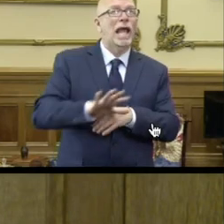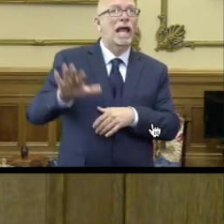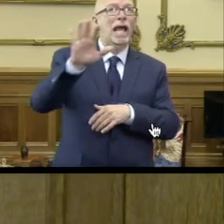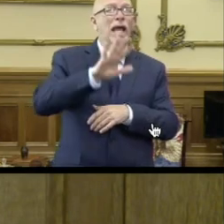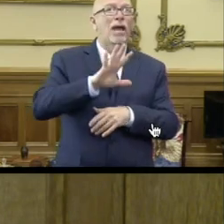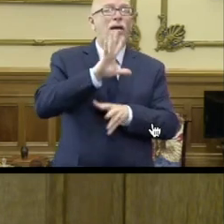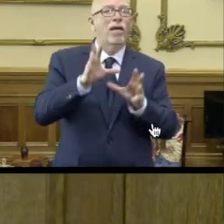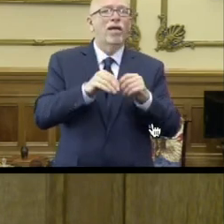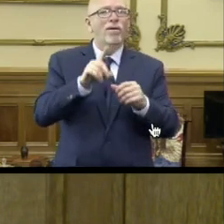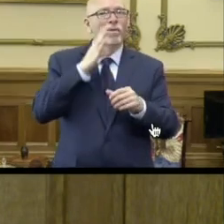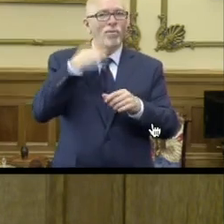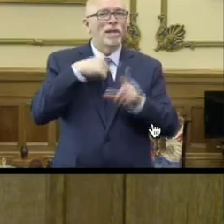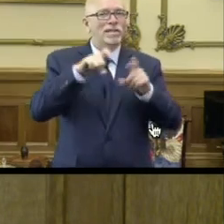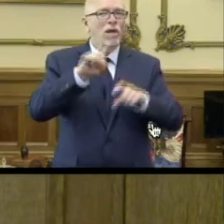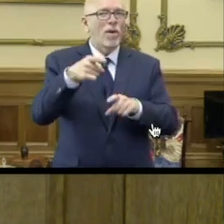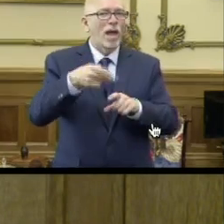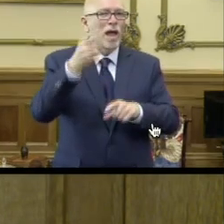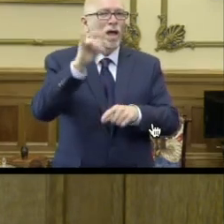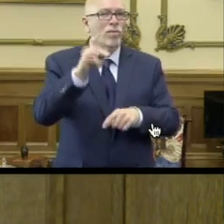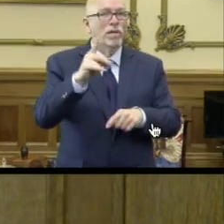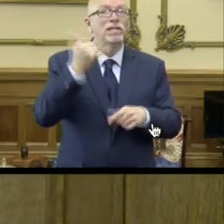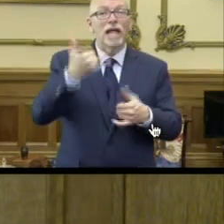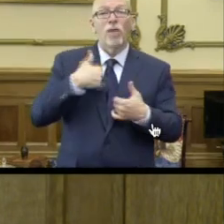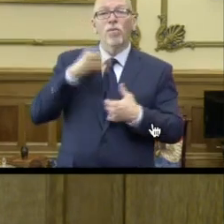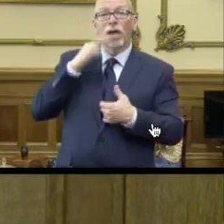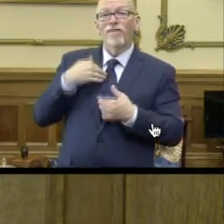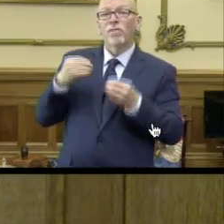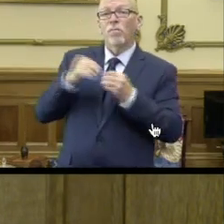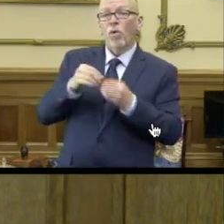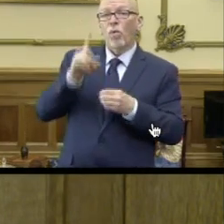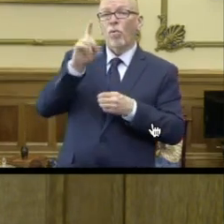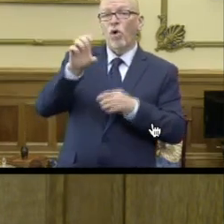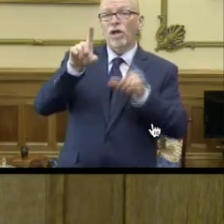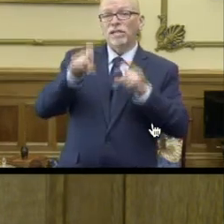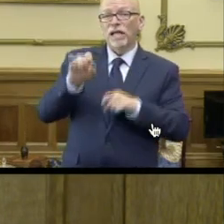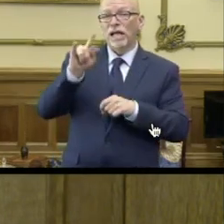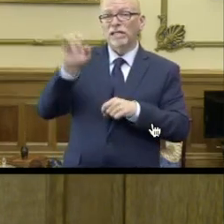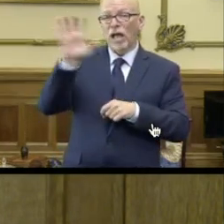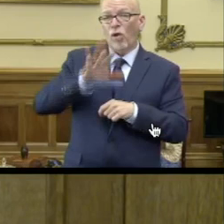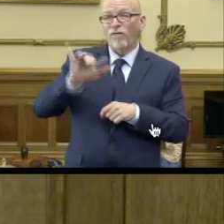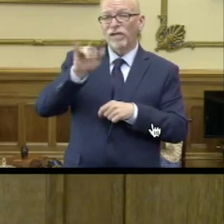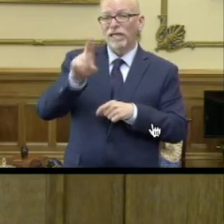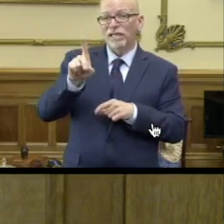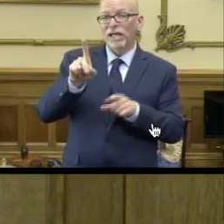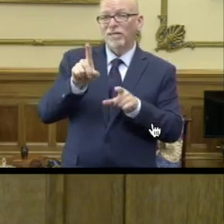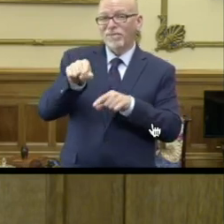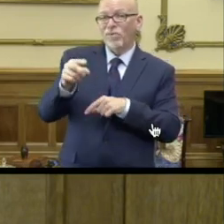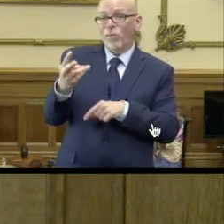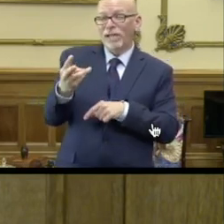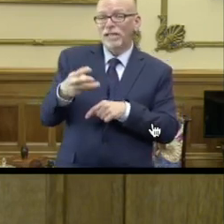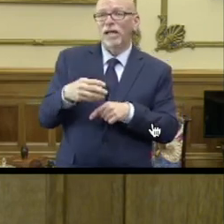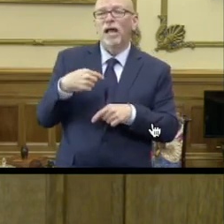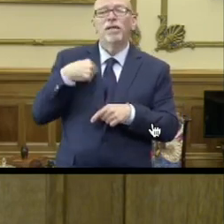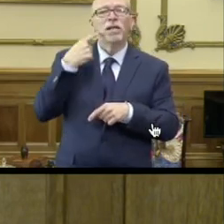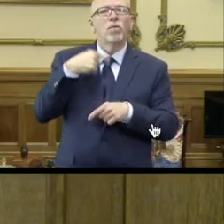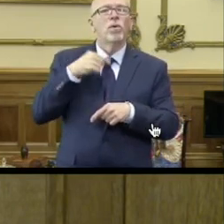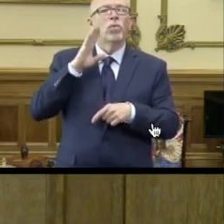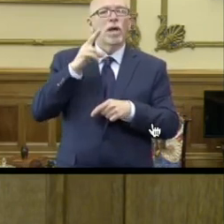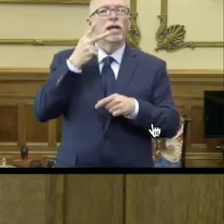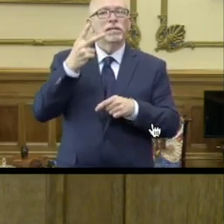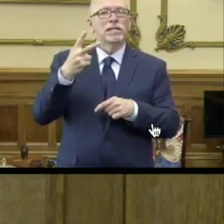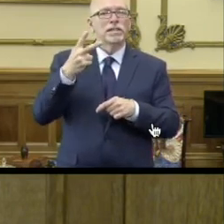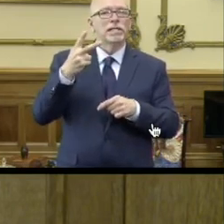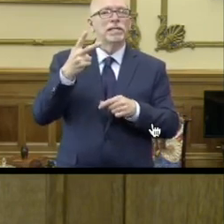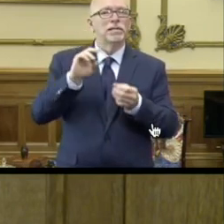state of Indiana. Now that we're going to have over 100 testing sites across Indiana as of Wednesday, I think we're going to be able to see a little bit